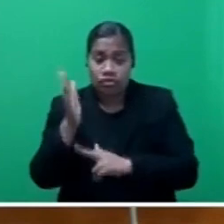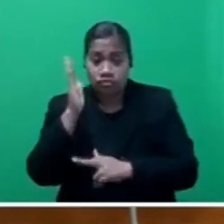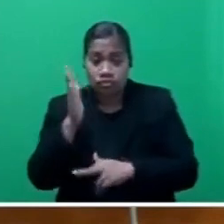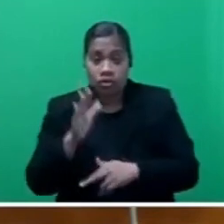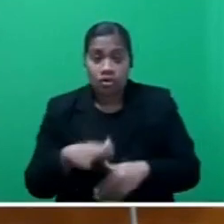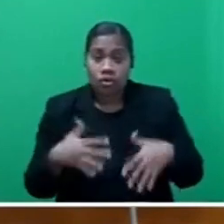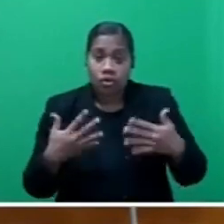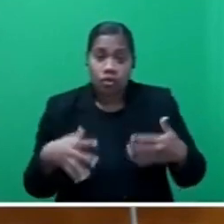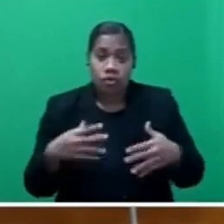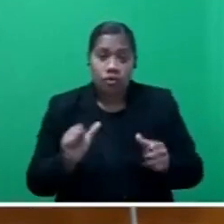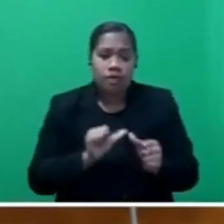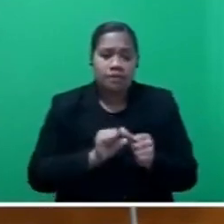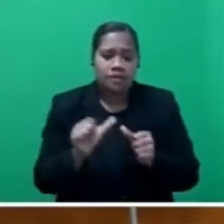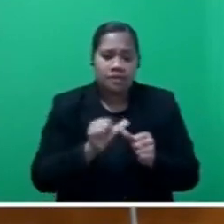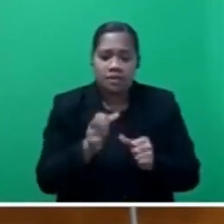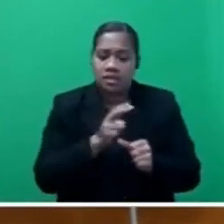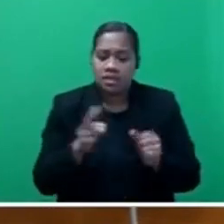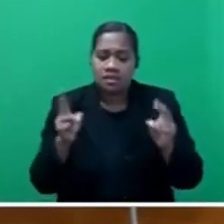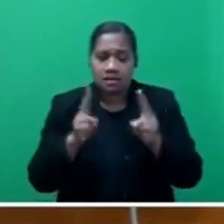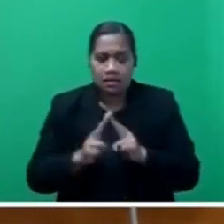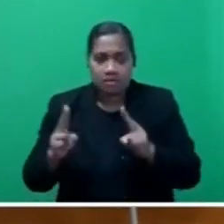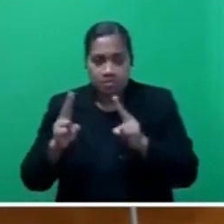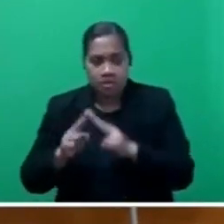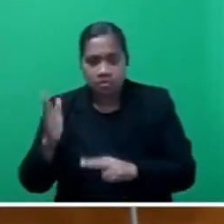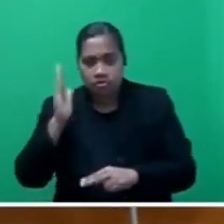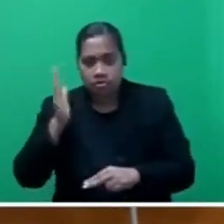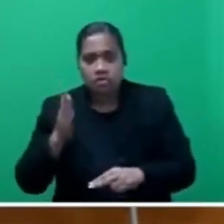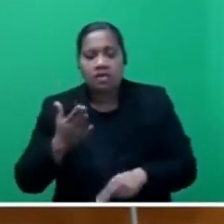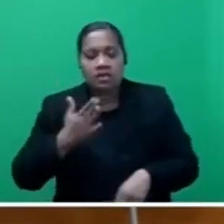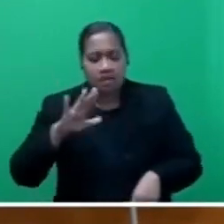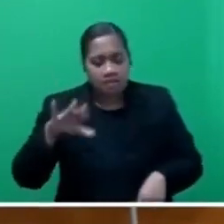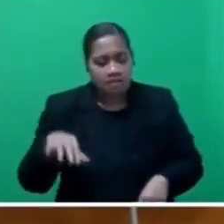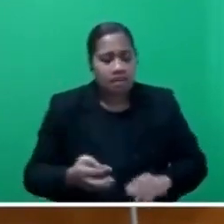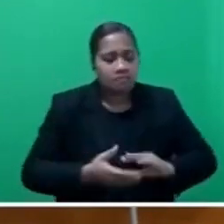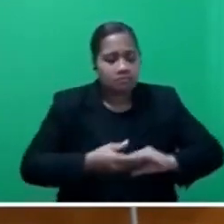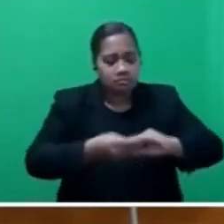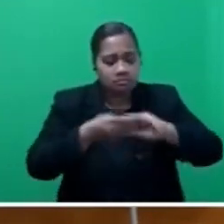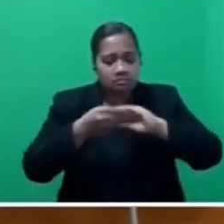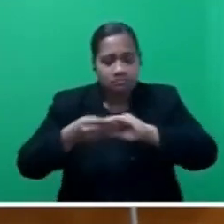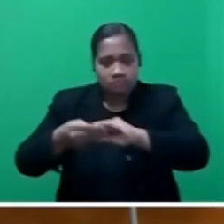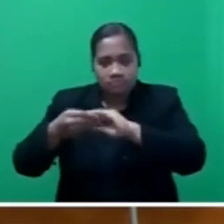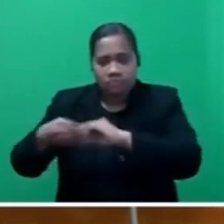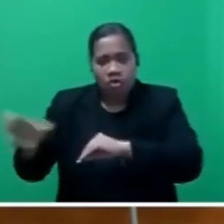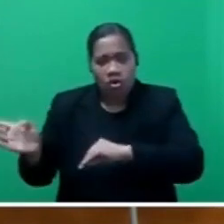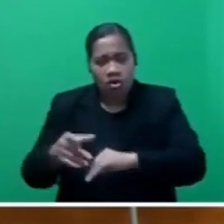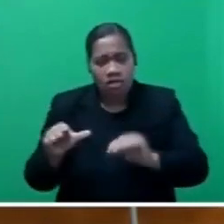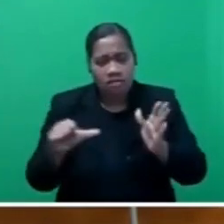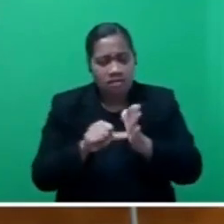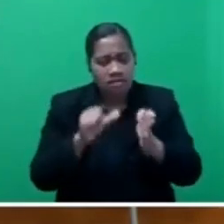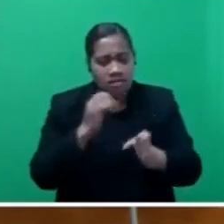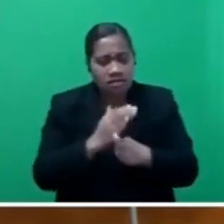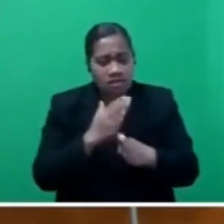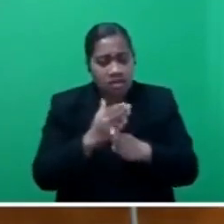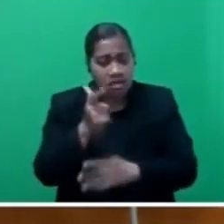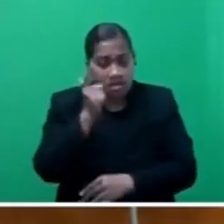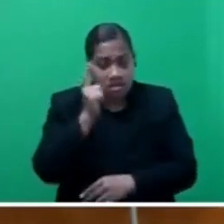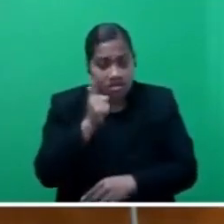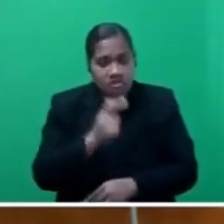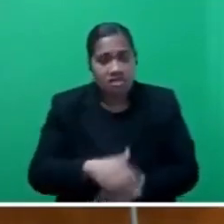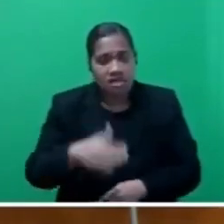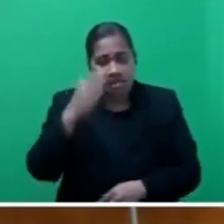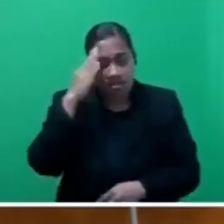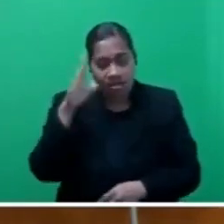better than the urban schools. And I must congratulate all hardworking teachers and head of schools